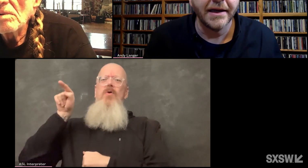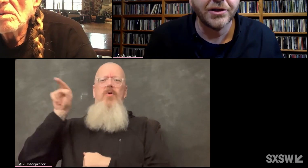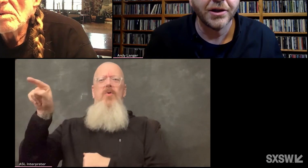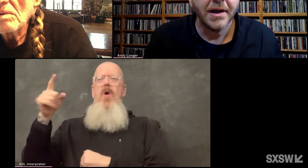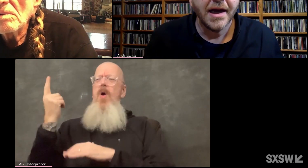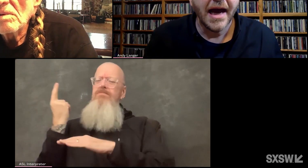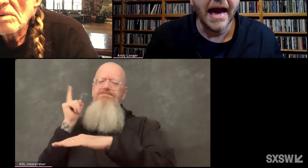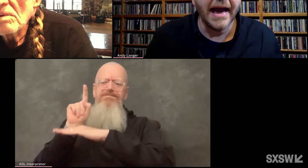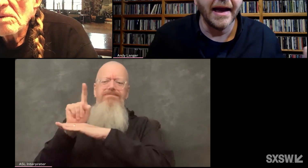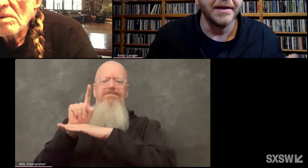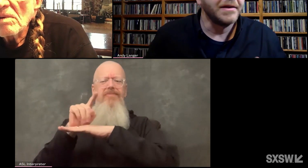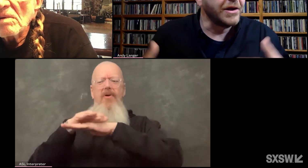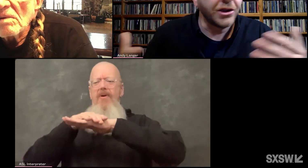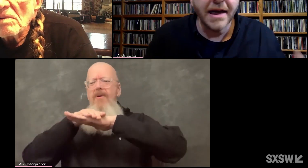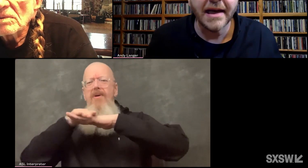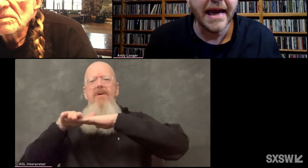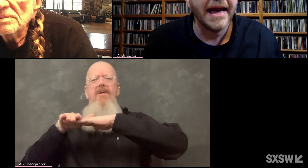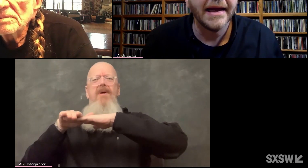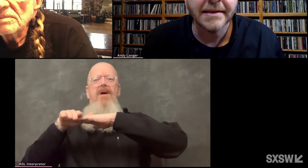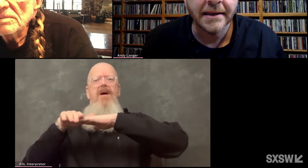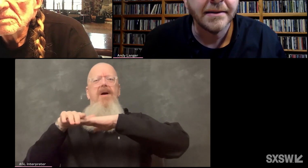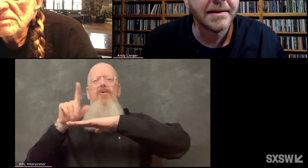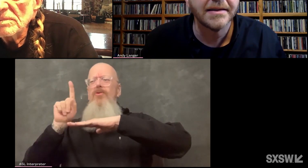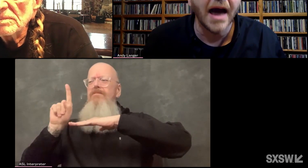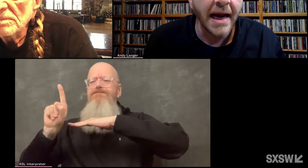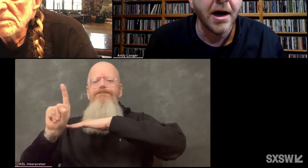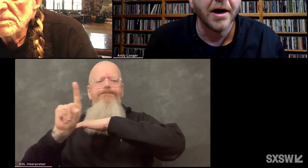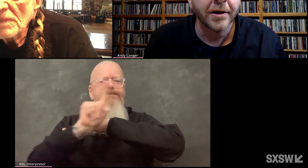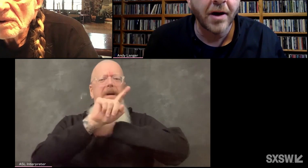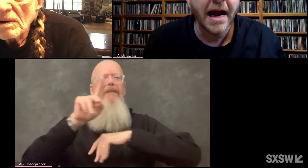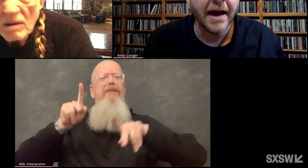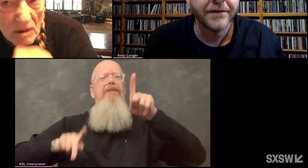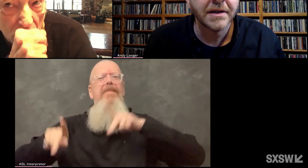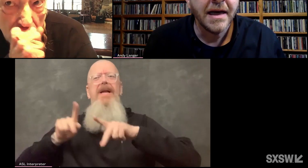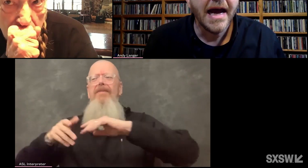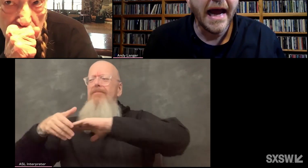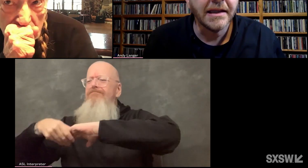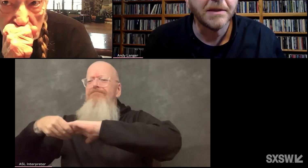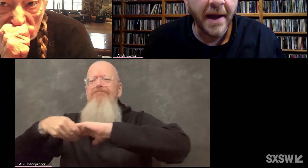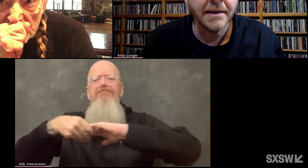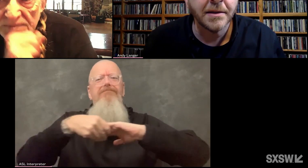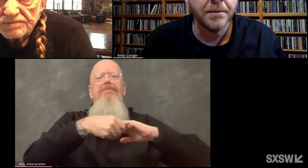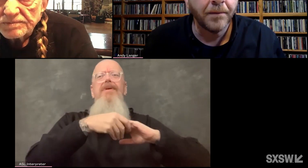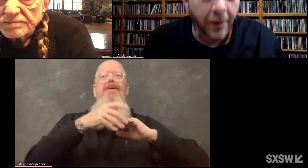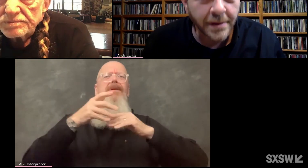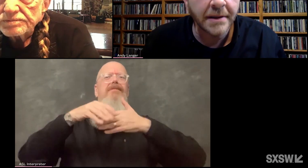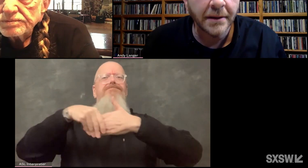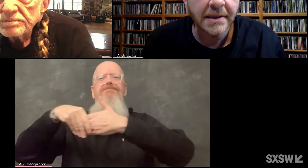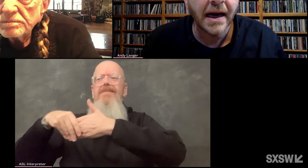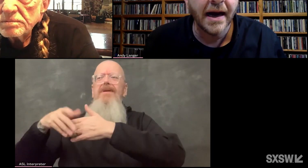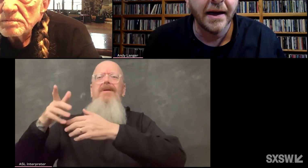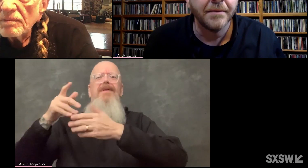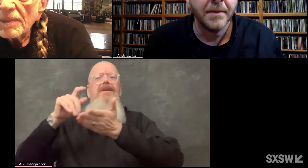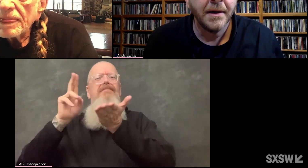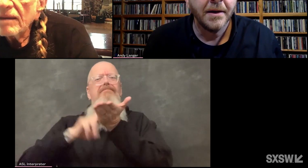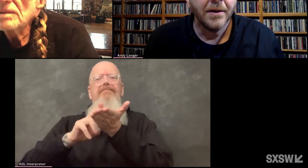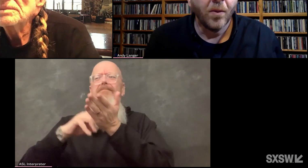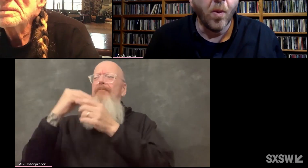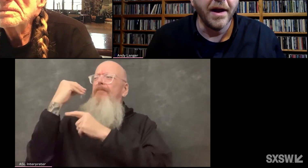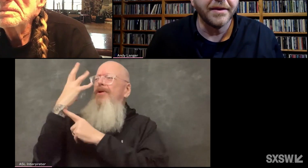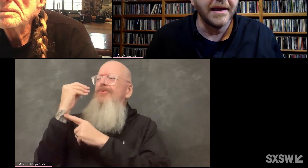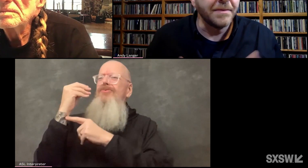the stage, and you shake hands and sign autographs and spend some personal time